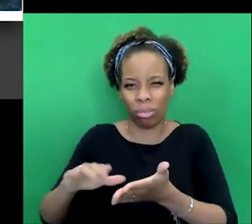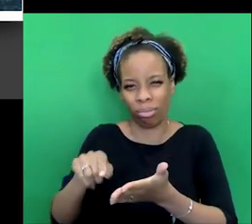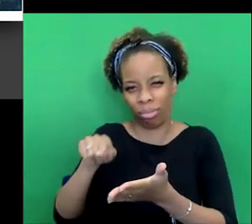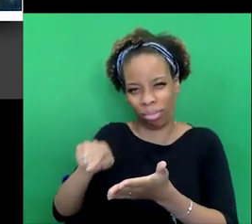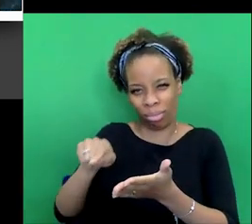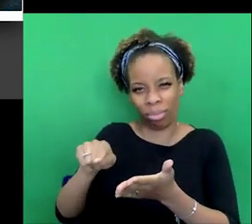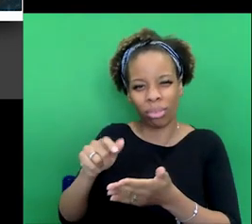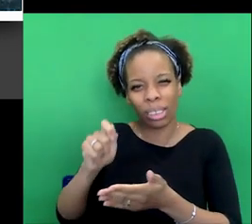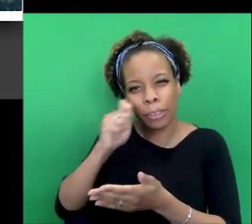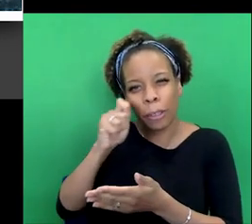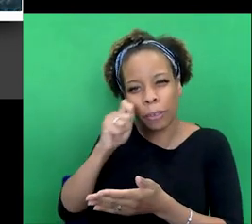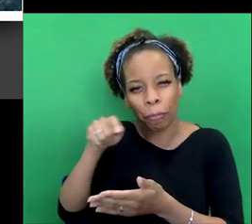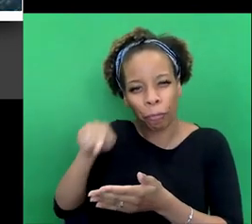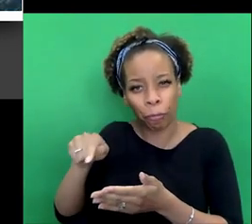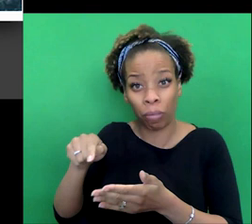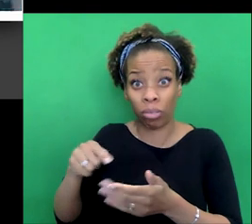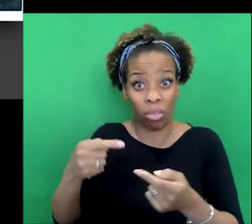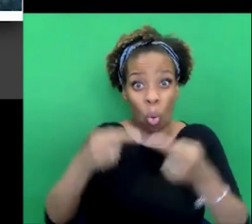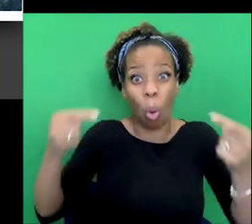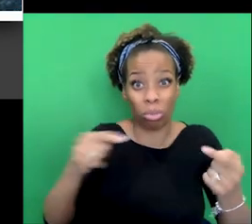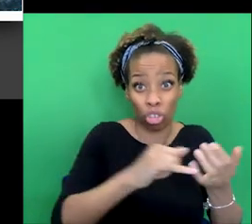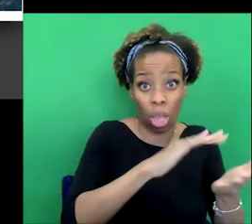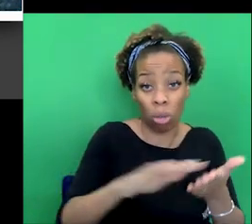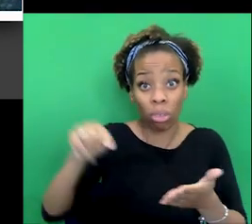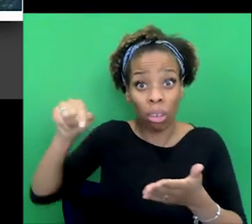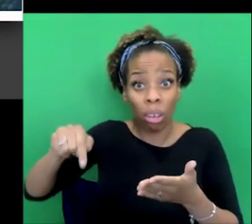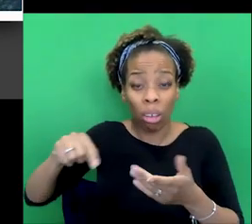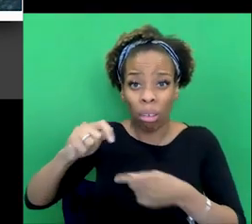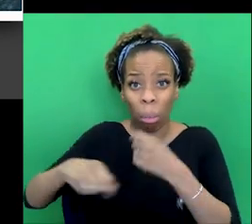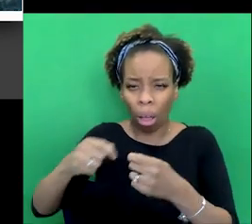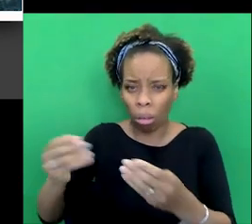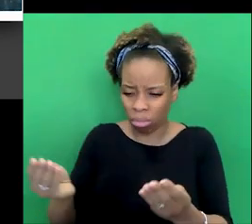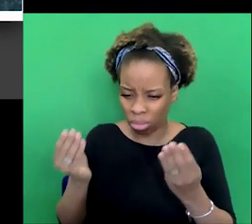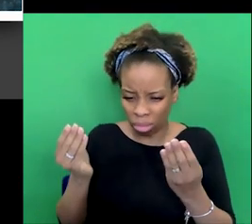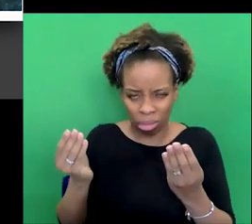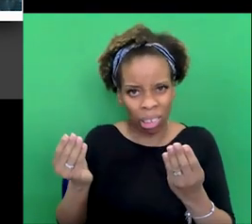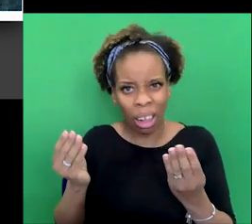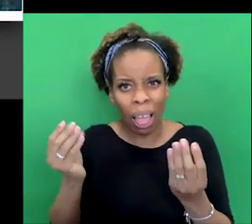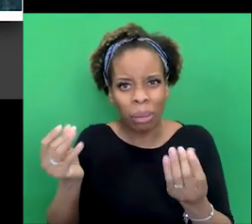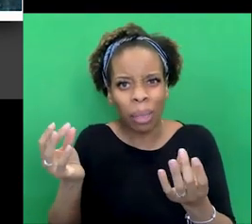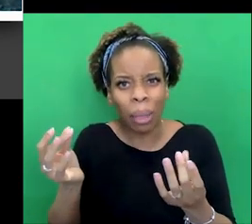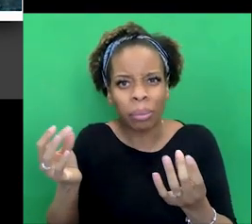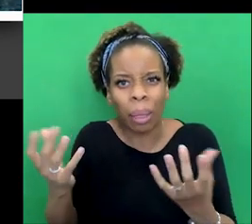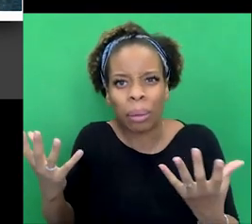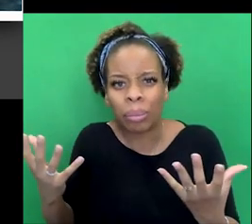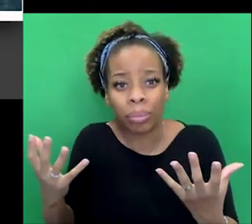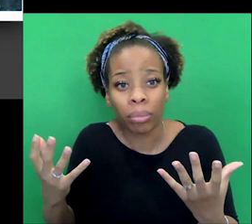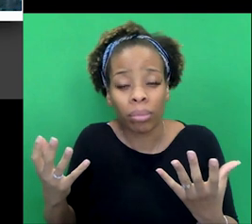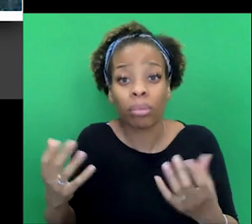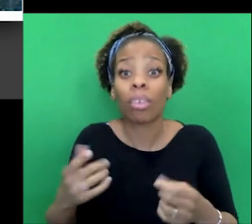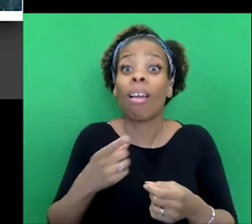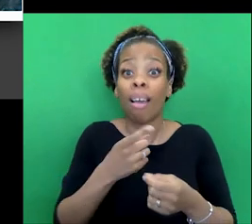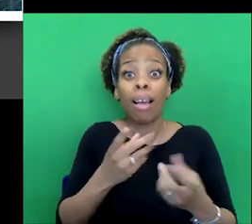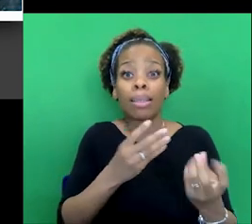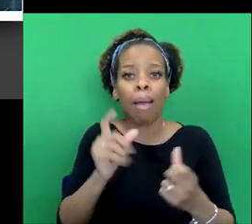detective, he did it by sort of doing all of these opposites. But it ended up really being quite boring. One of the other things that people did was create female